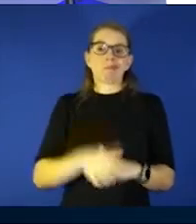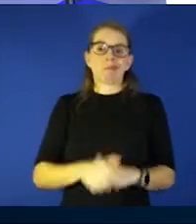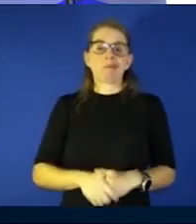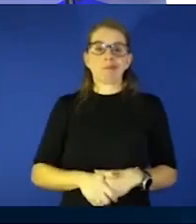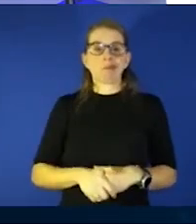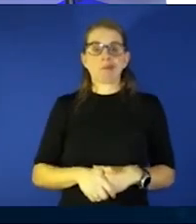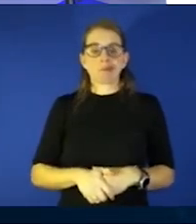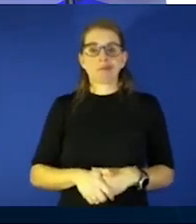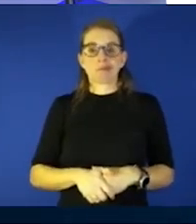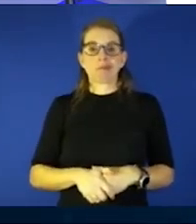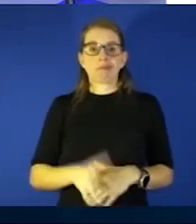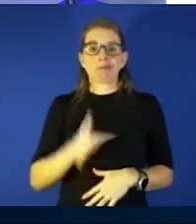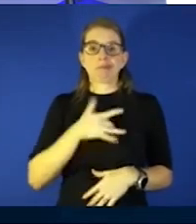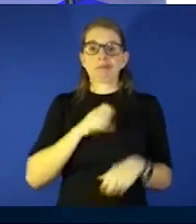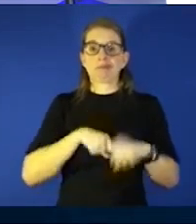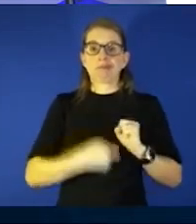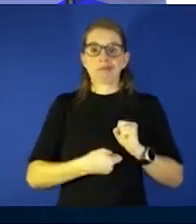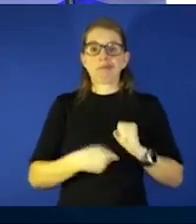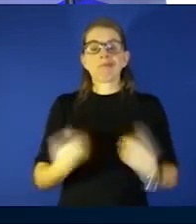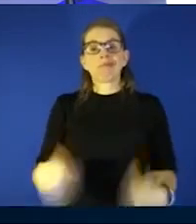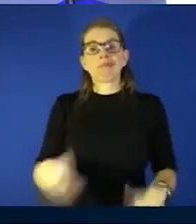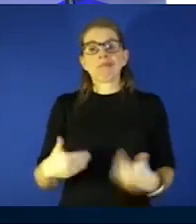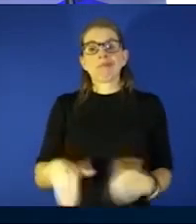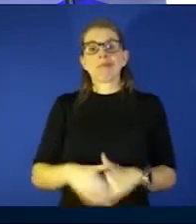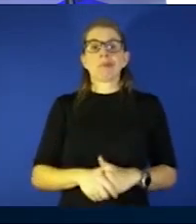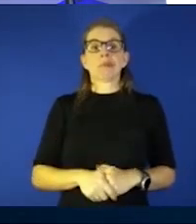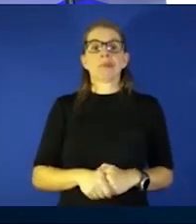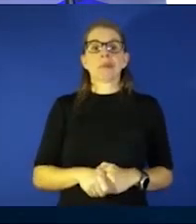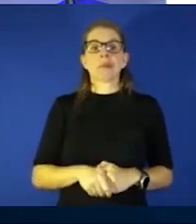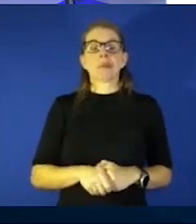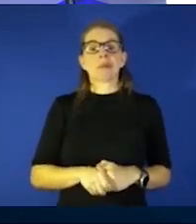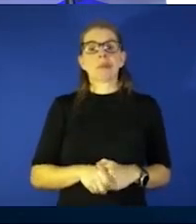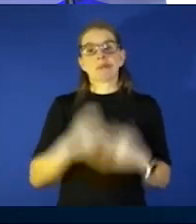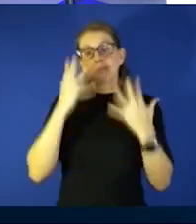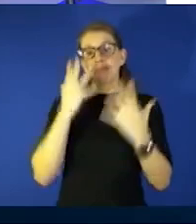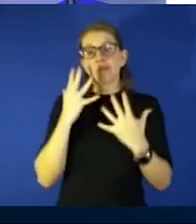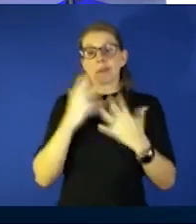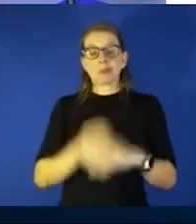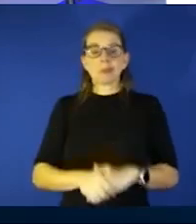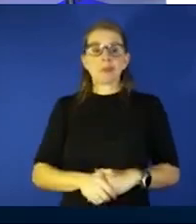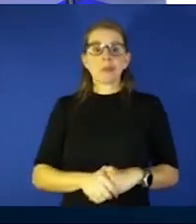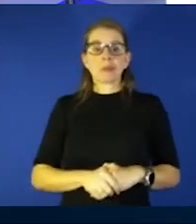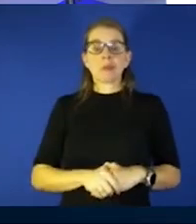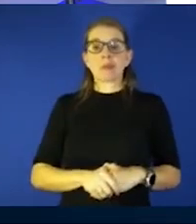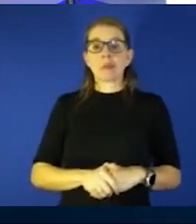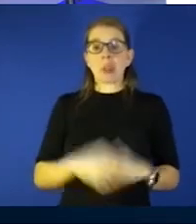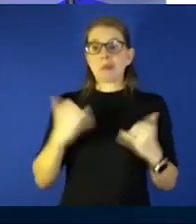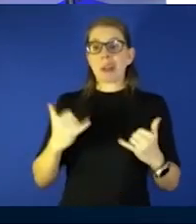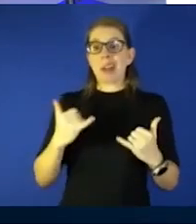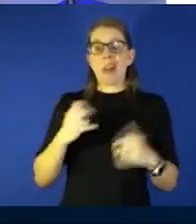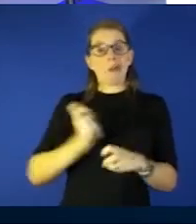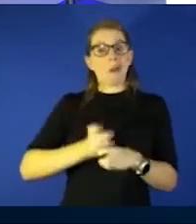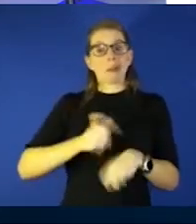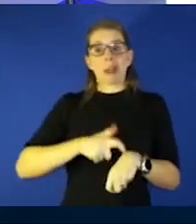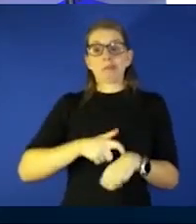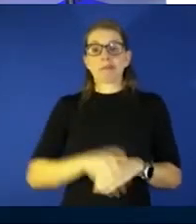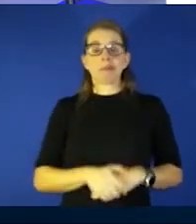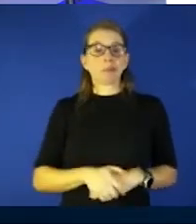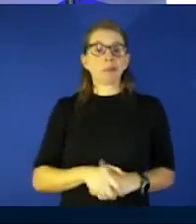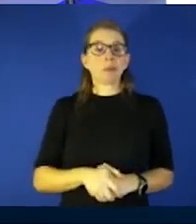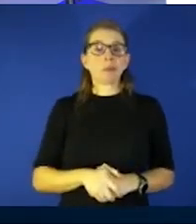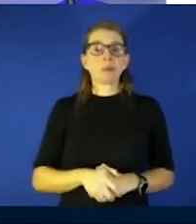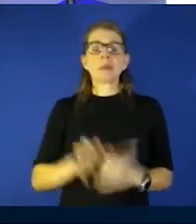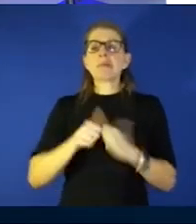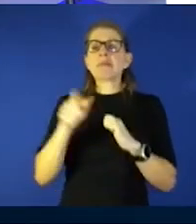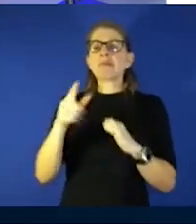really difficult and unfortunately this is a hard time what how do you feel when you you're out there and you